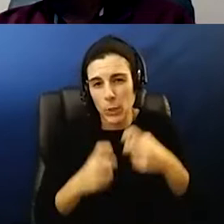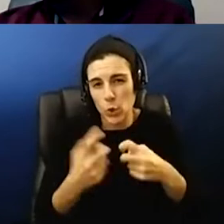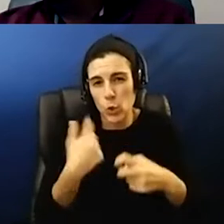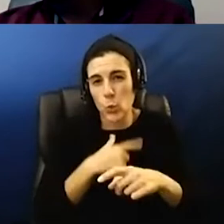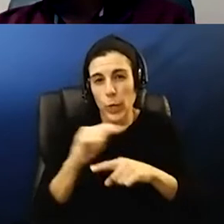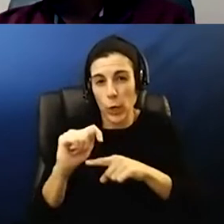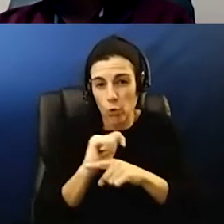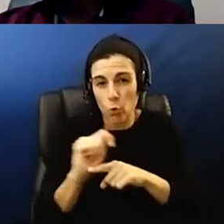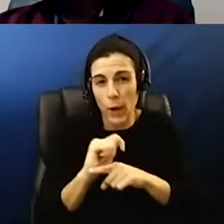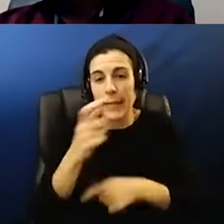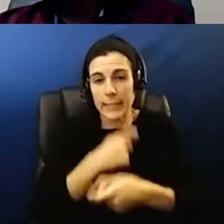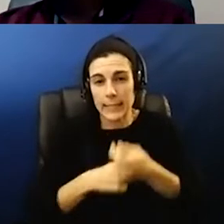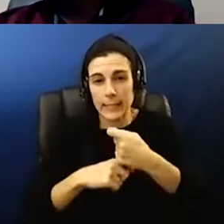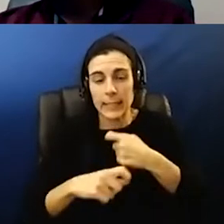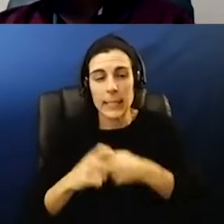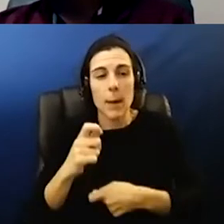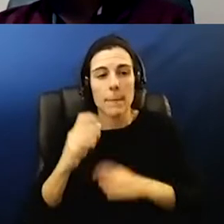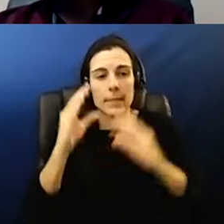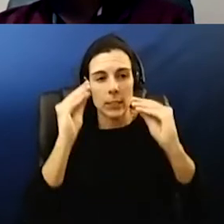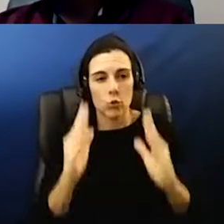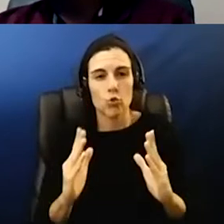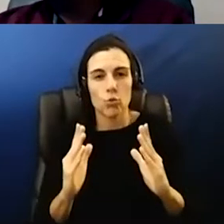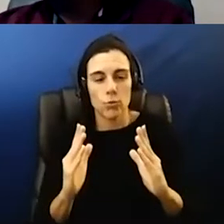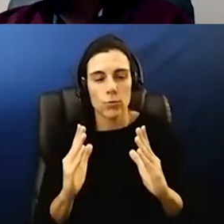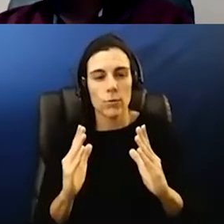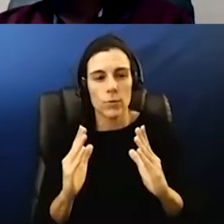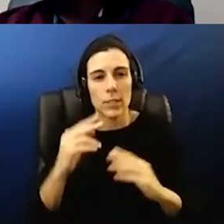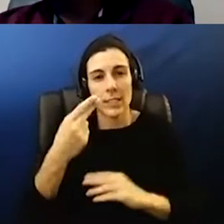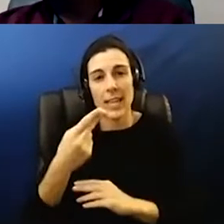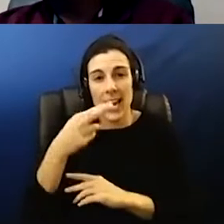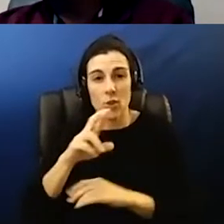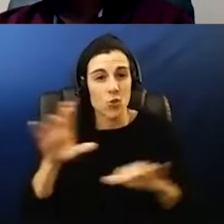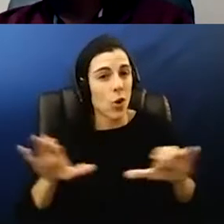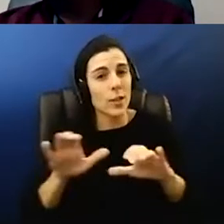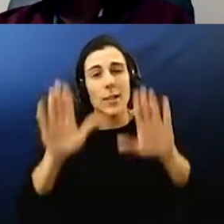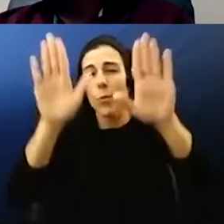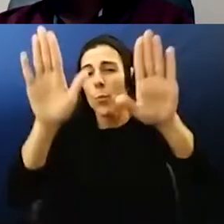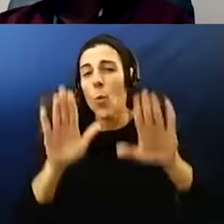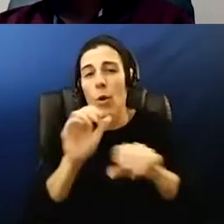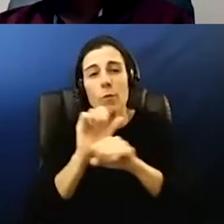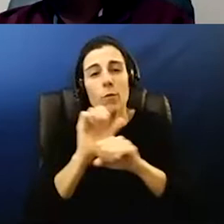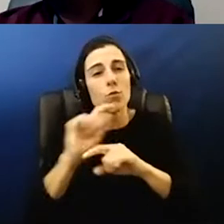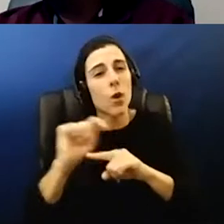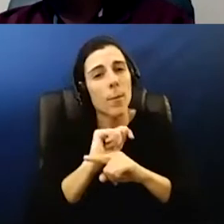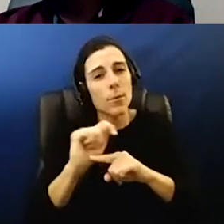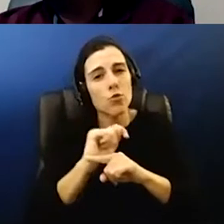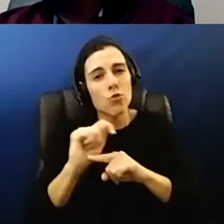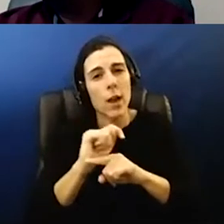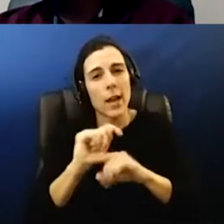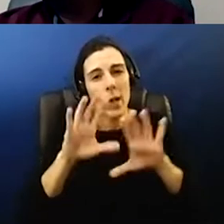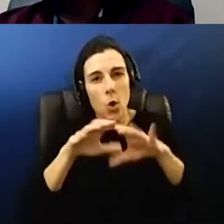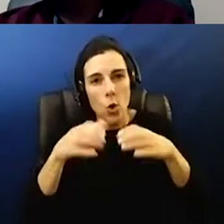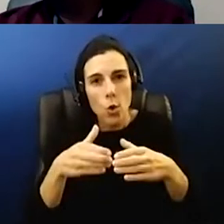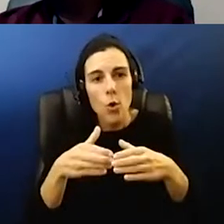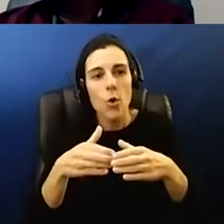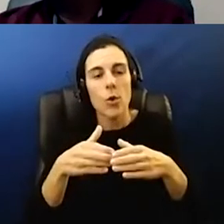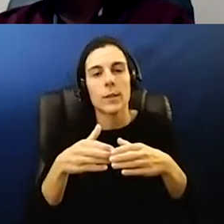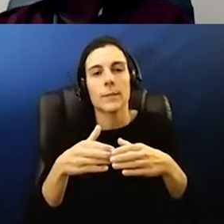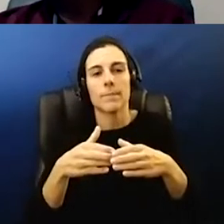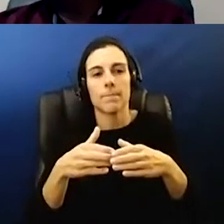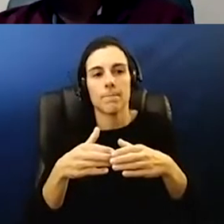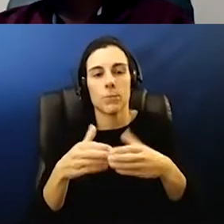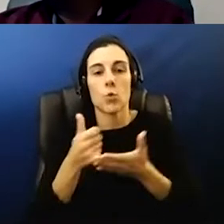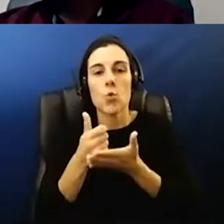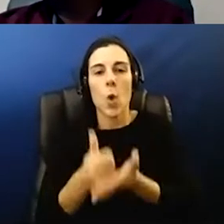substitutes um there have been a hr has done a wonderful job of training a core group of substitutes to help virtually